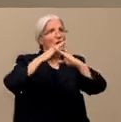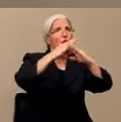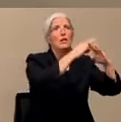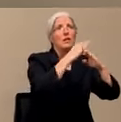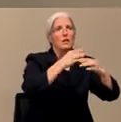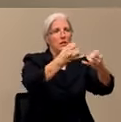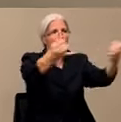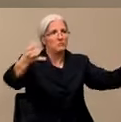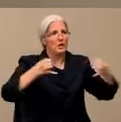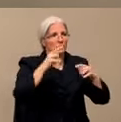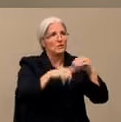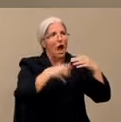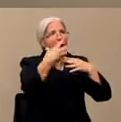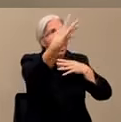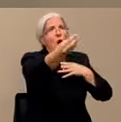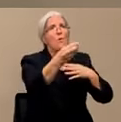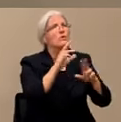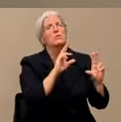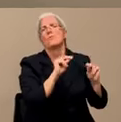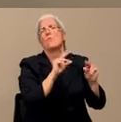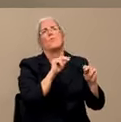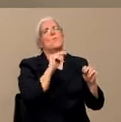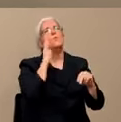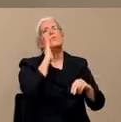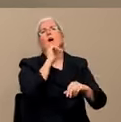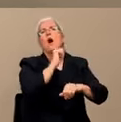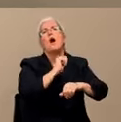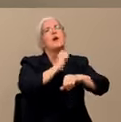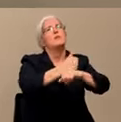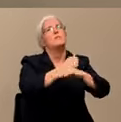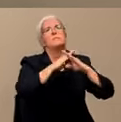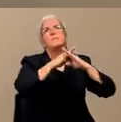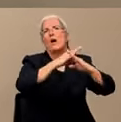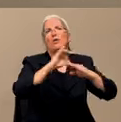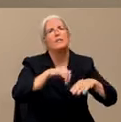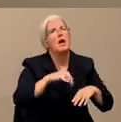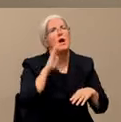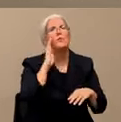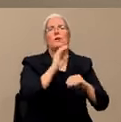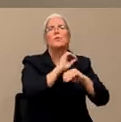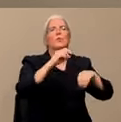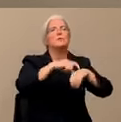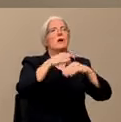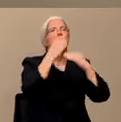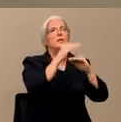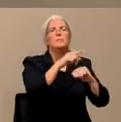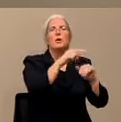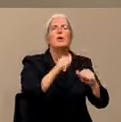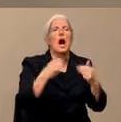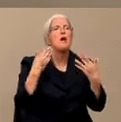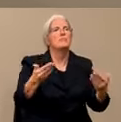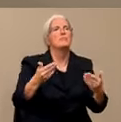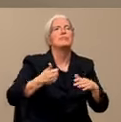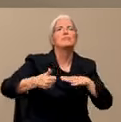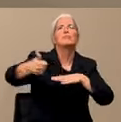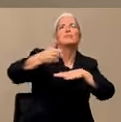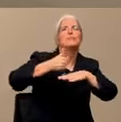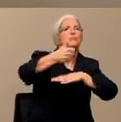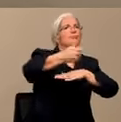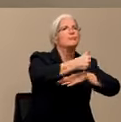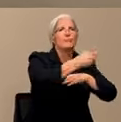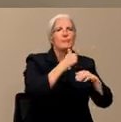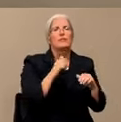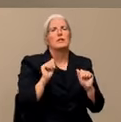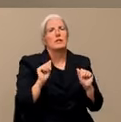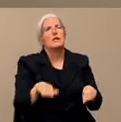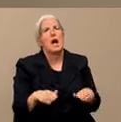you know, between the cities, anything. No. None of that is in effect. You are free to move about at any time. Obviously, if only if